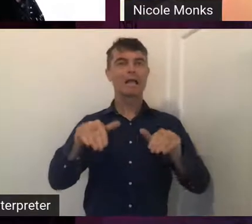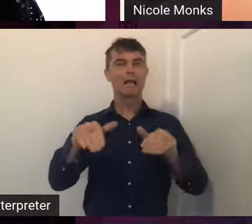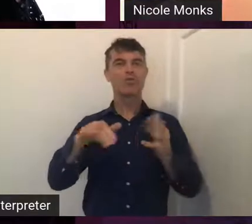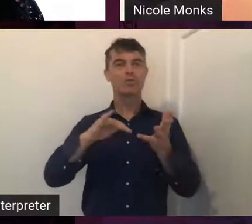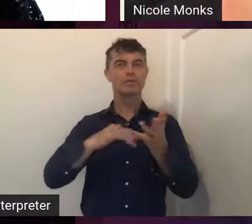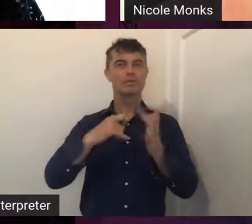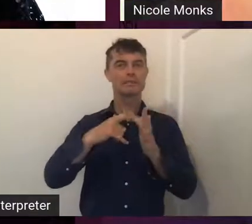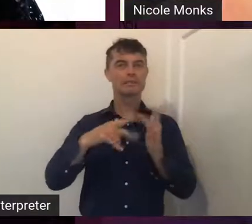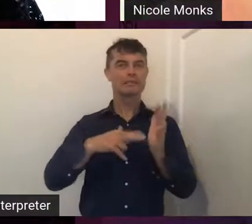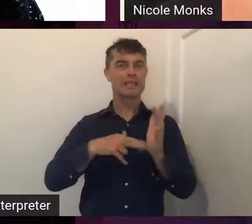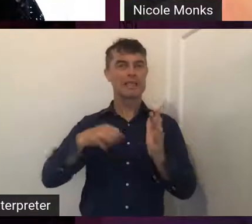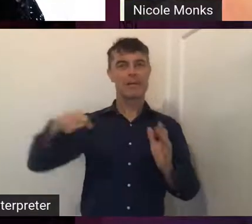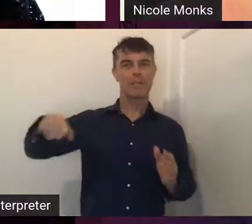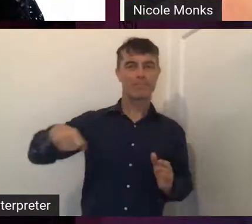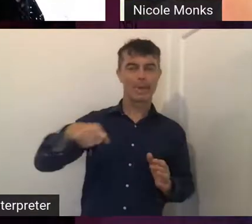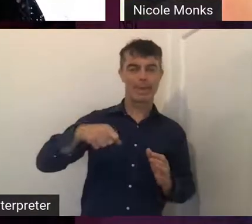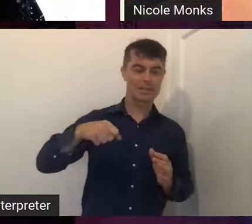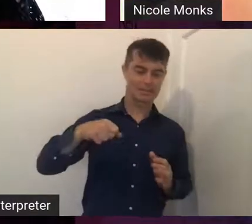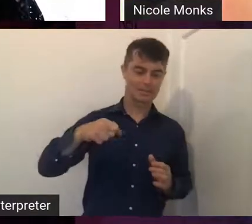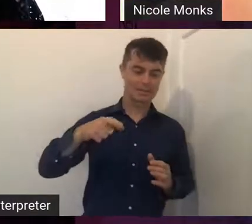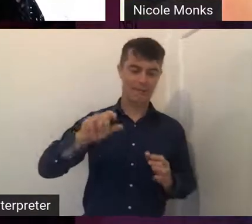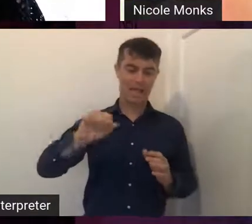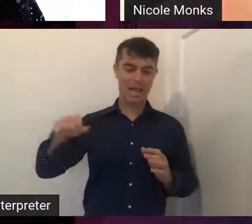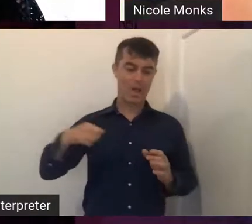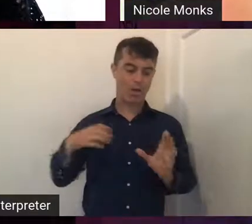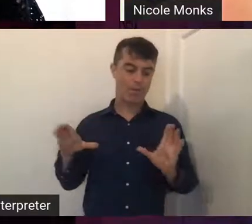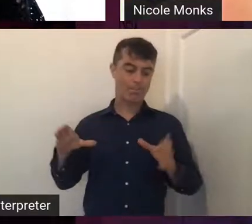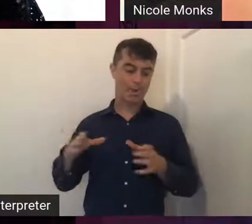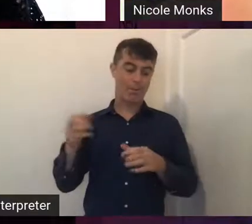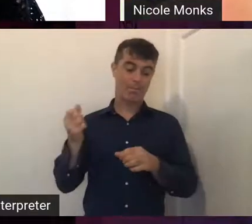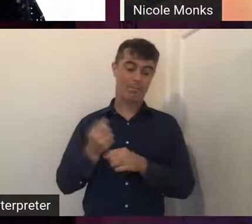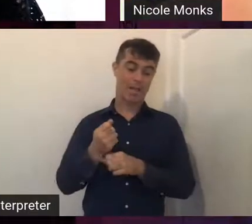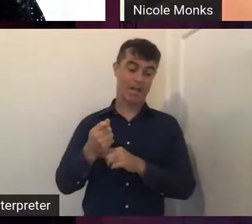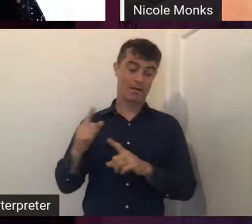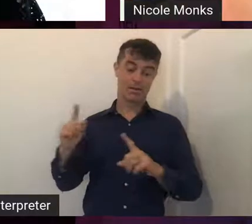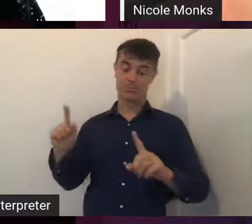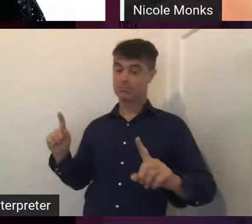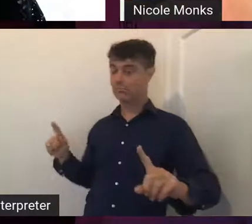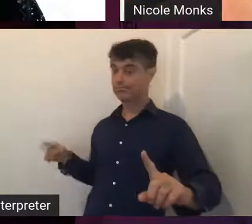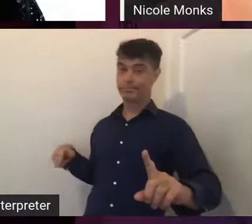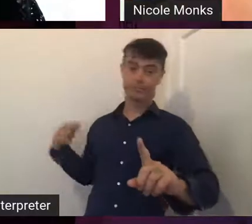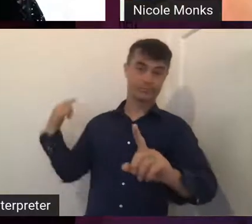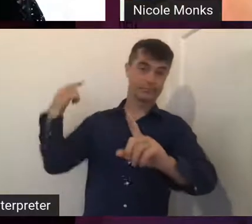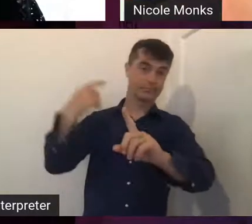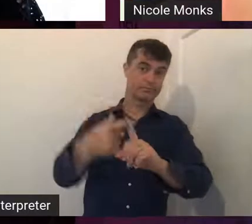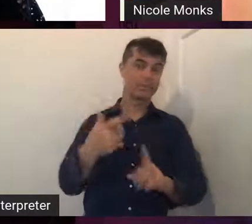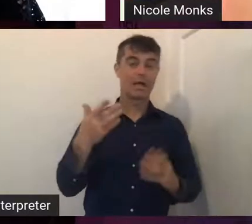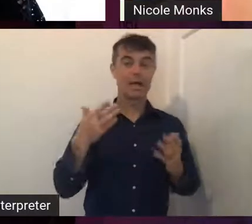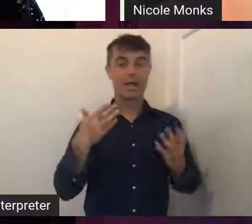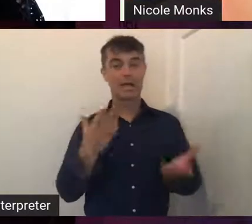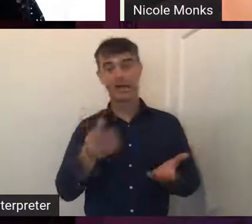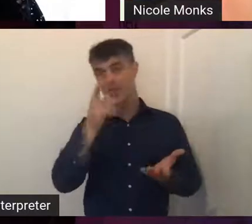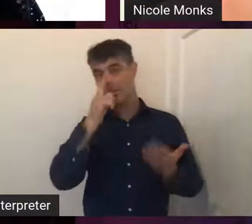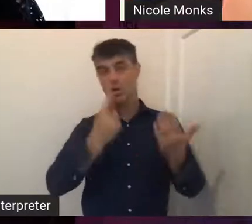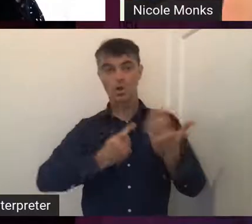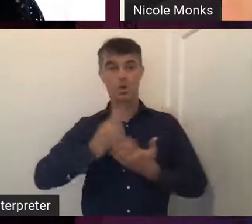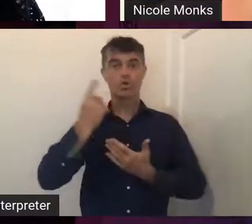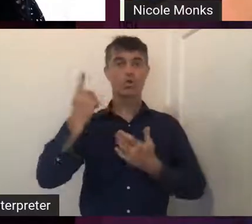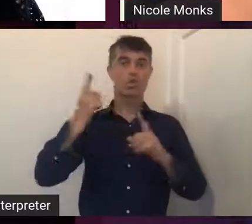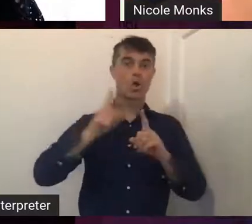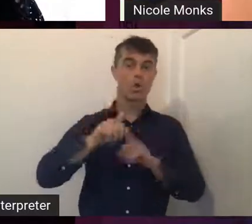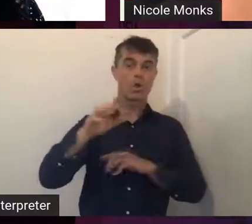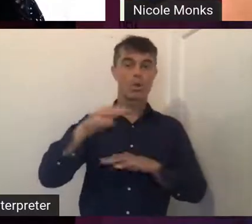since, you know, time immemorial and learning more and allowing people to learn more about, you know, the skills and